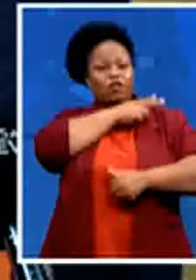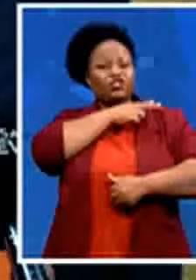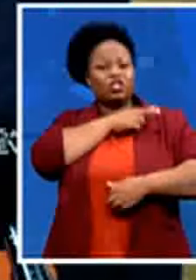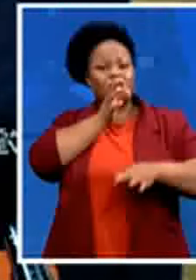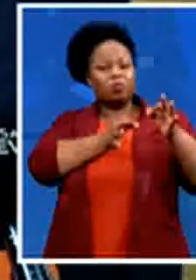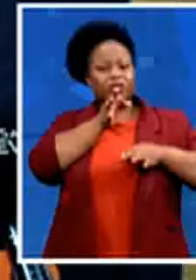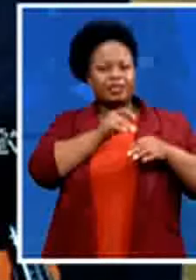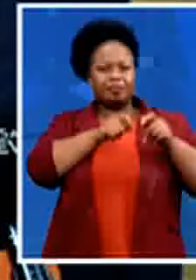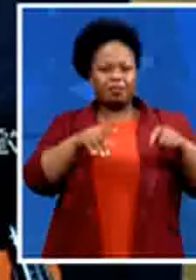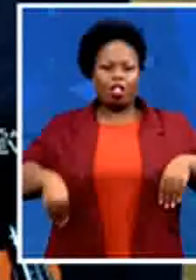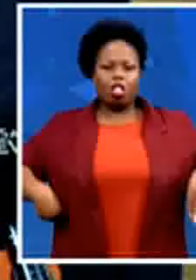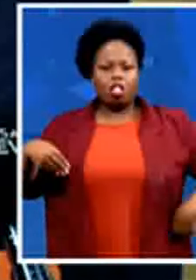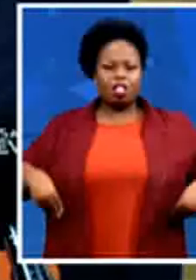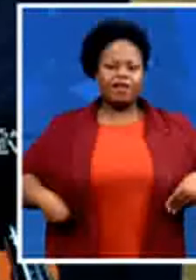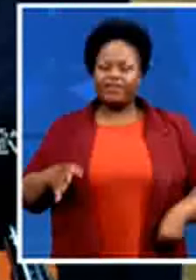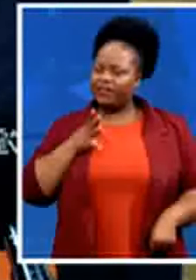and municipalities